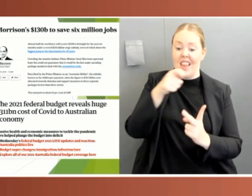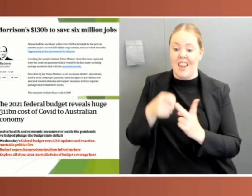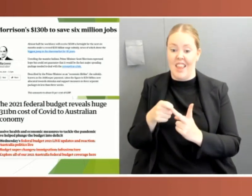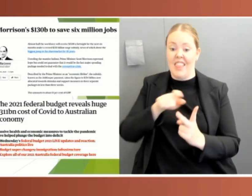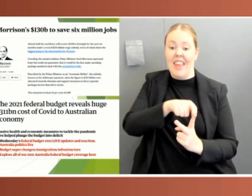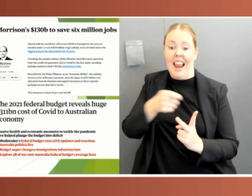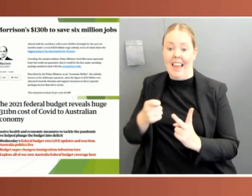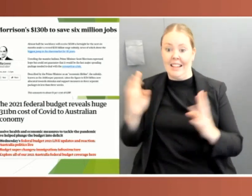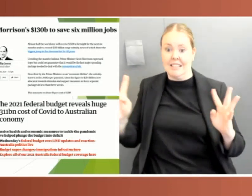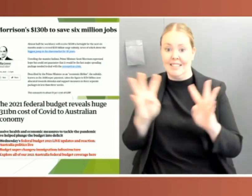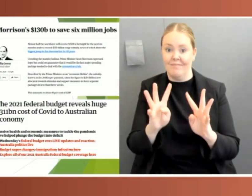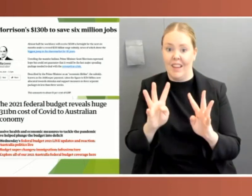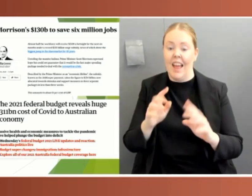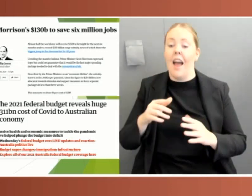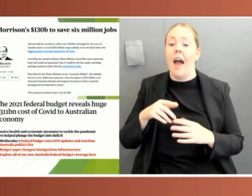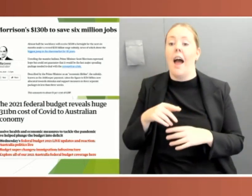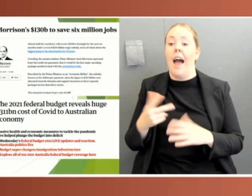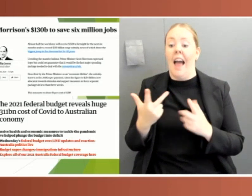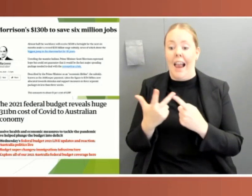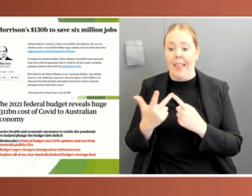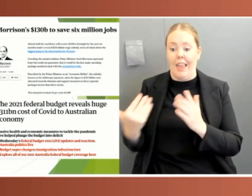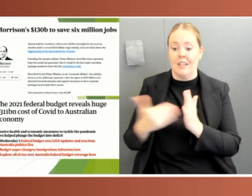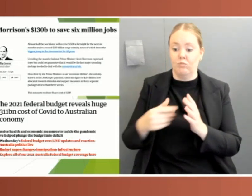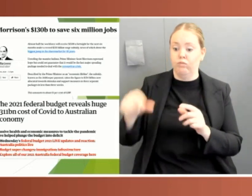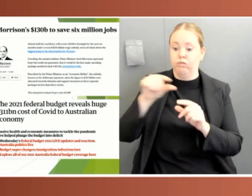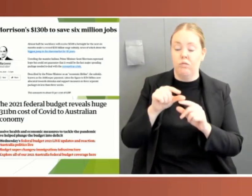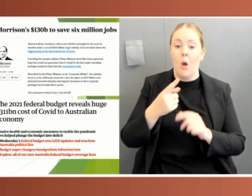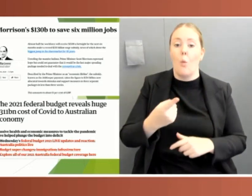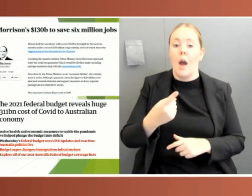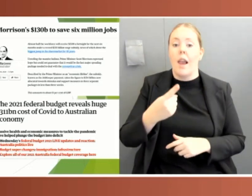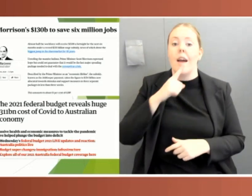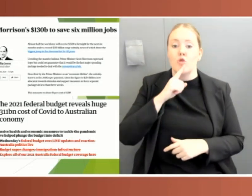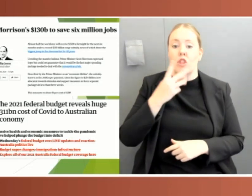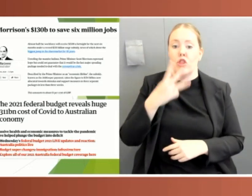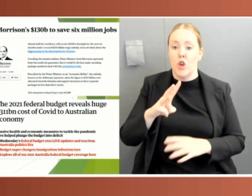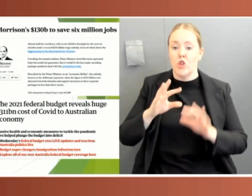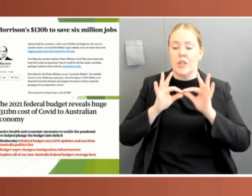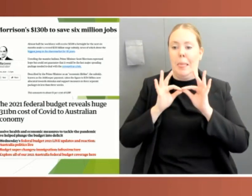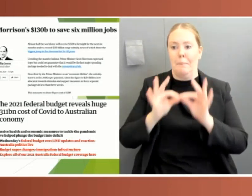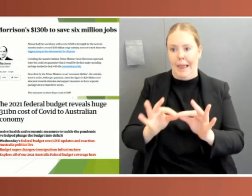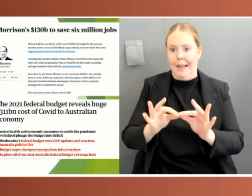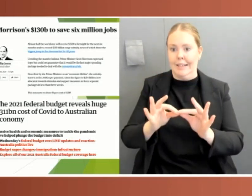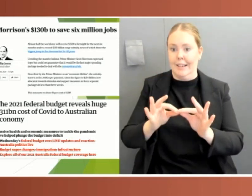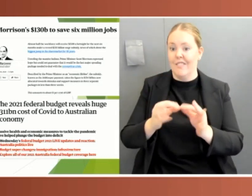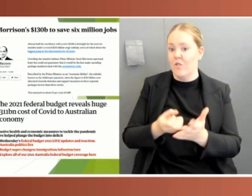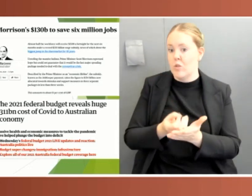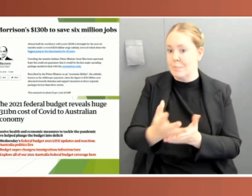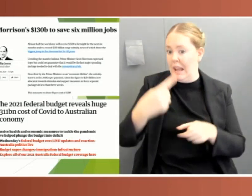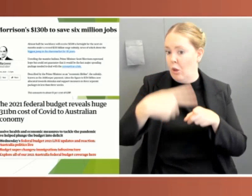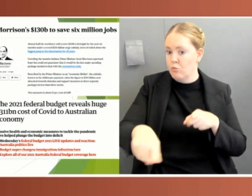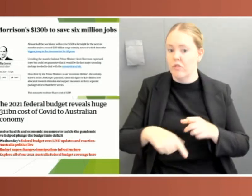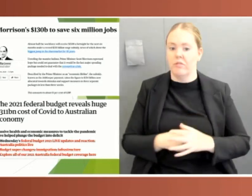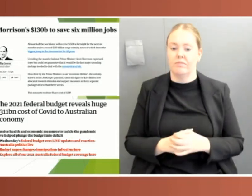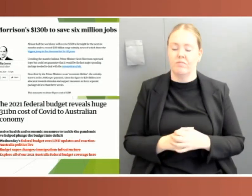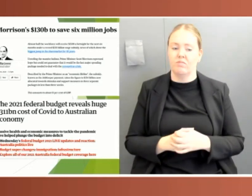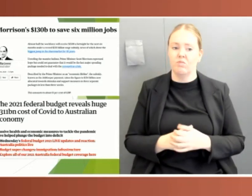and parliamentarians at the time were concerned about this and raised issues with this in Hansard. So why did Parliament fail to meet regularly? Why did Parliaments all around the